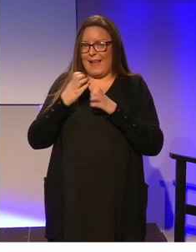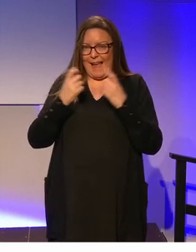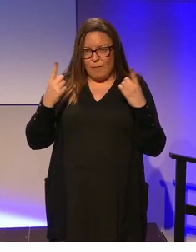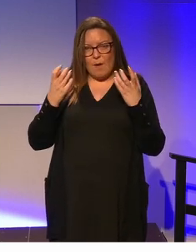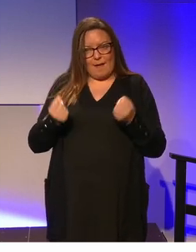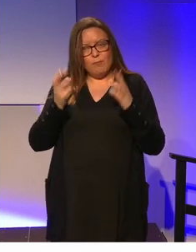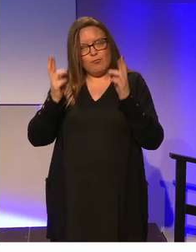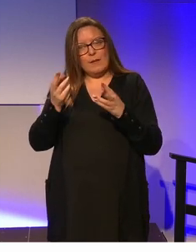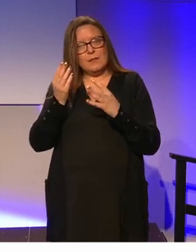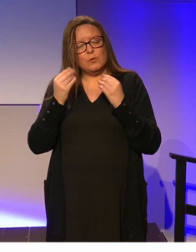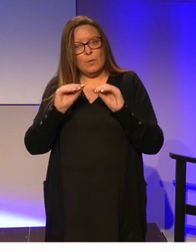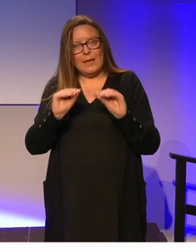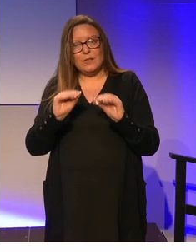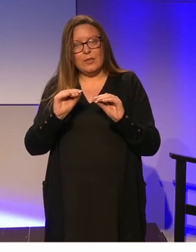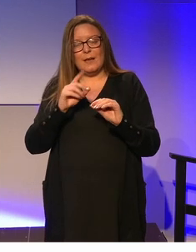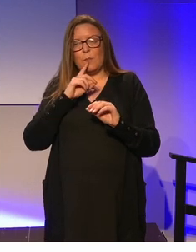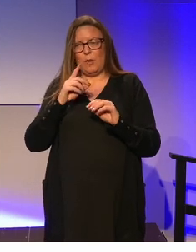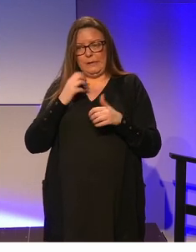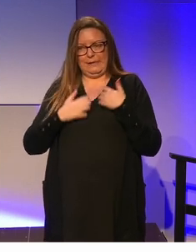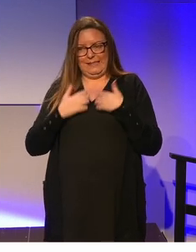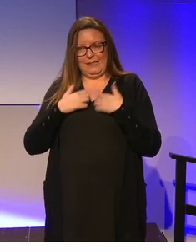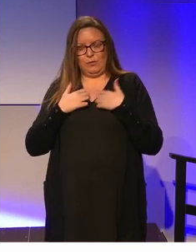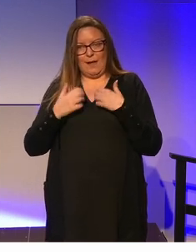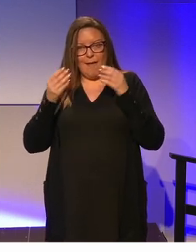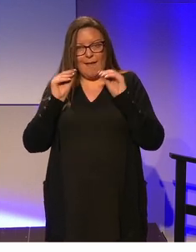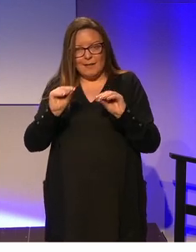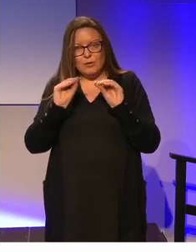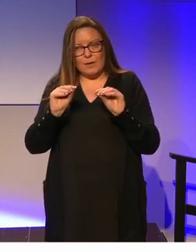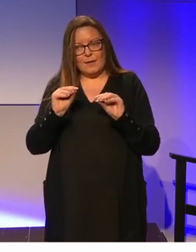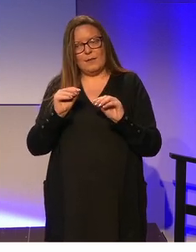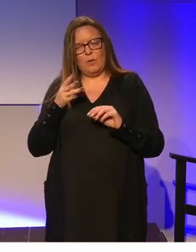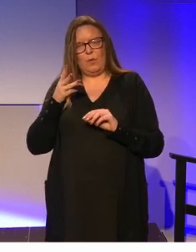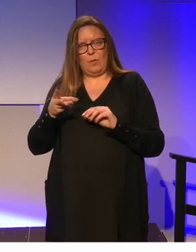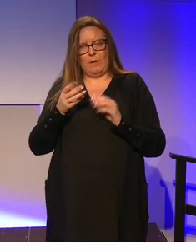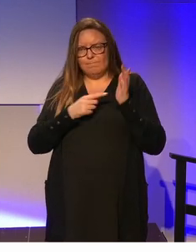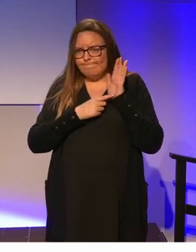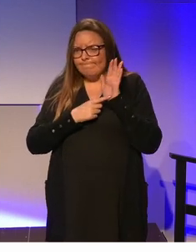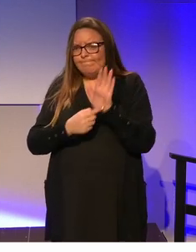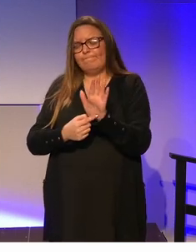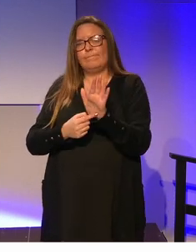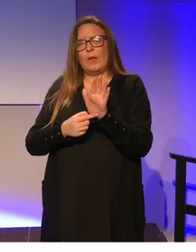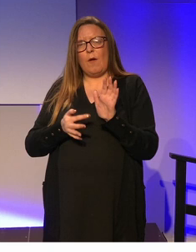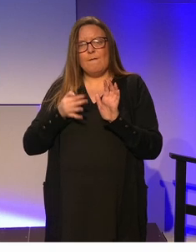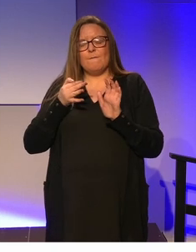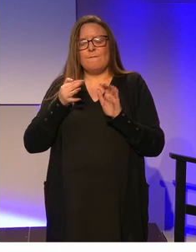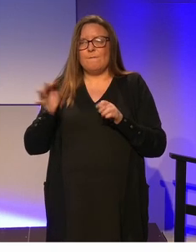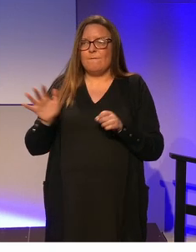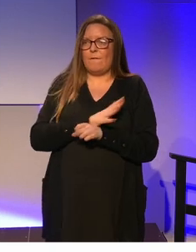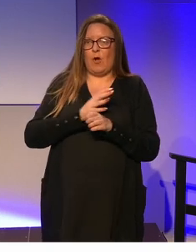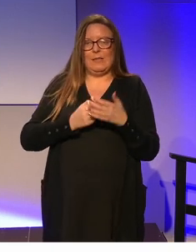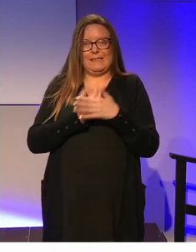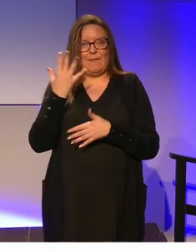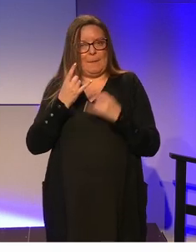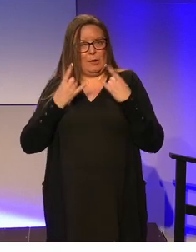right to education and more interestingly that education shall be directed to the full development of the human personality